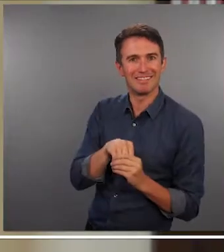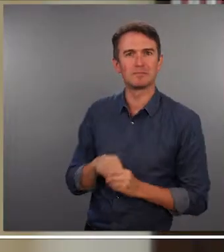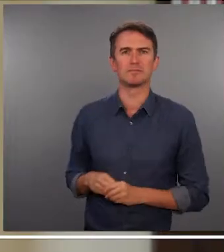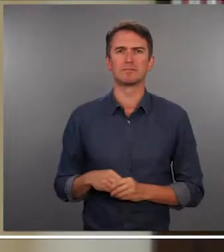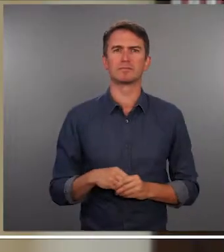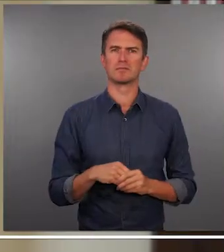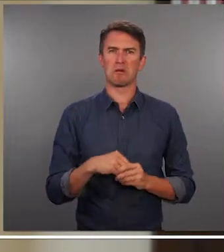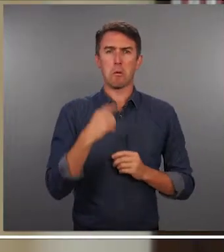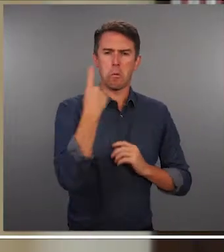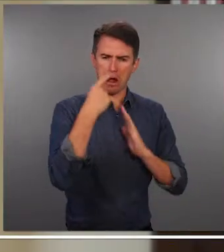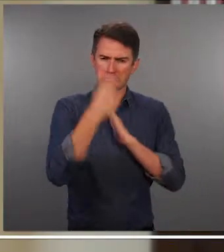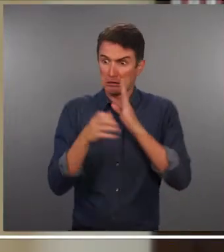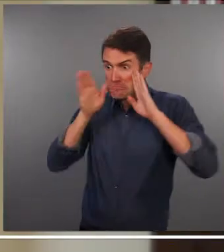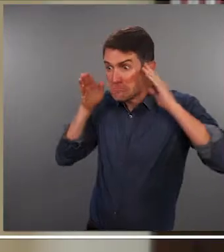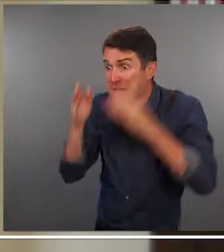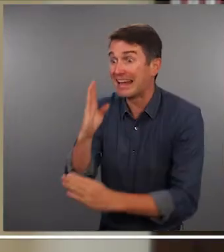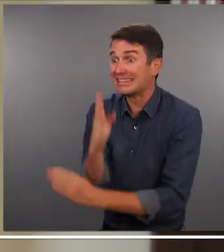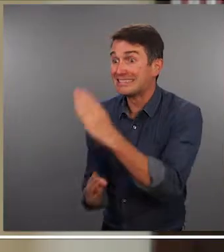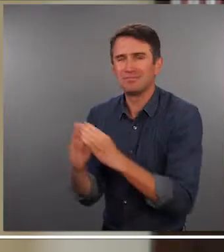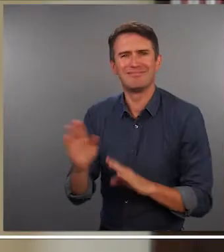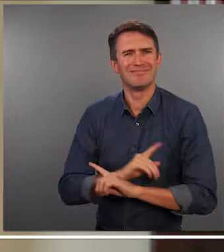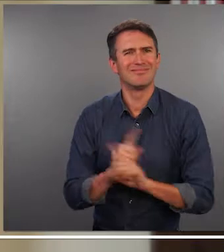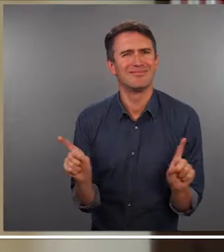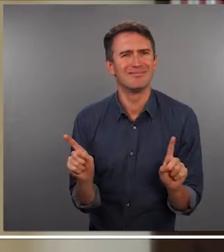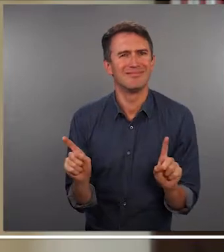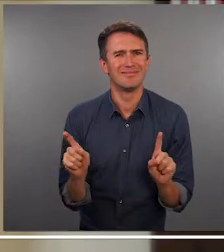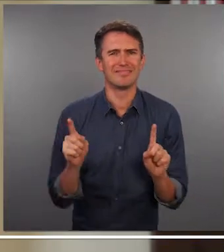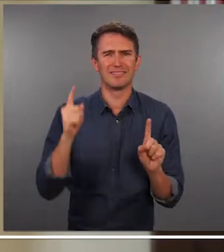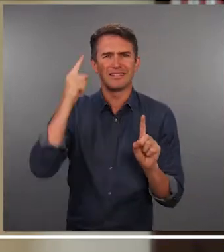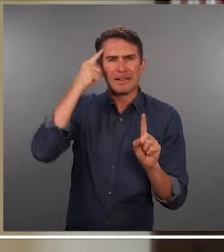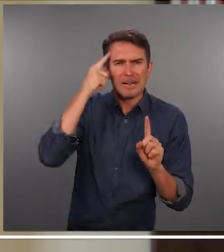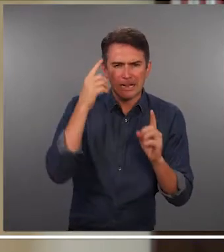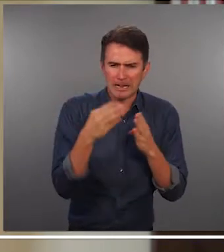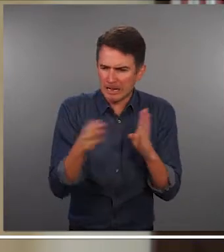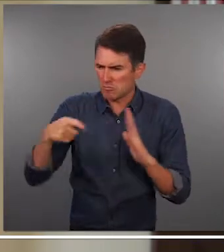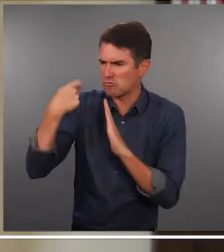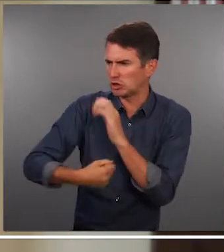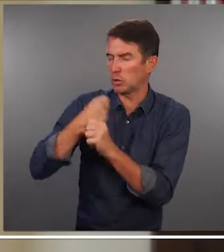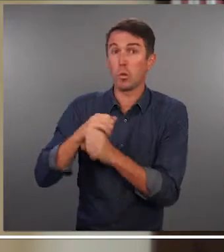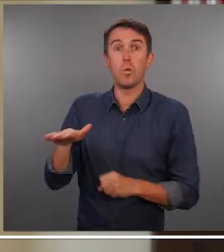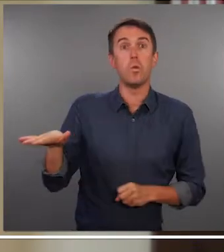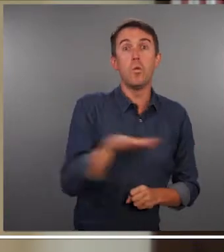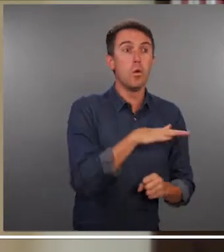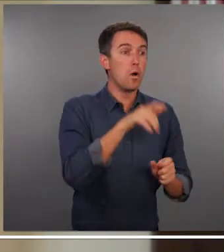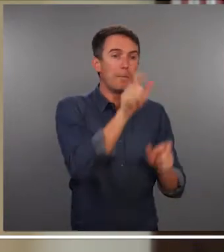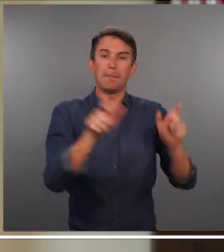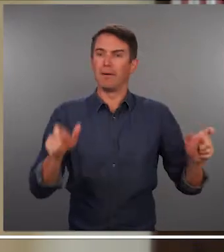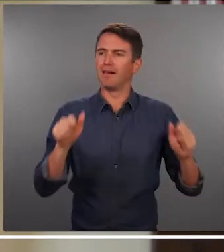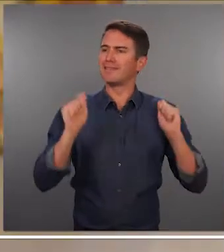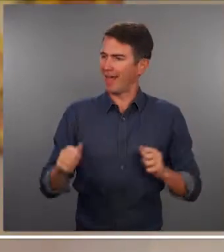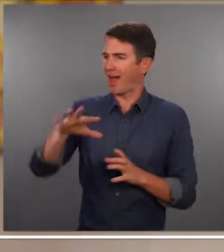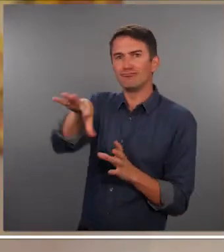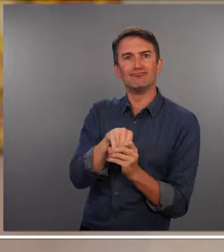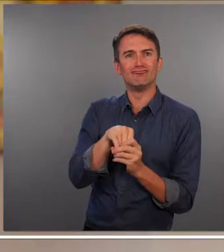be an exclusive project for persons with disabilities exclusive activity for persons with disabilities but whatever they are doing it should be inclusive for